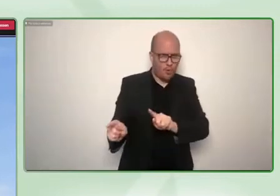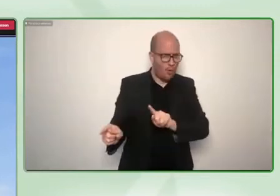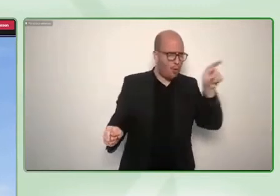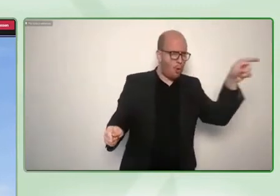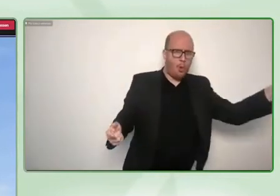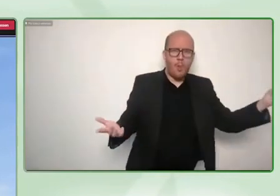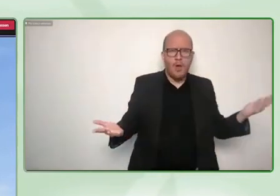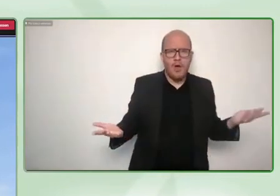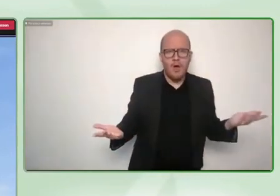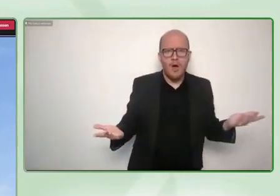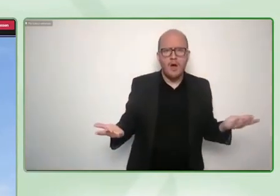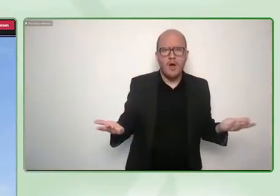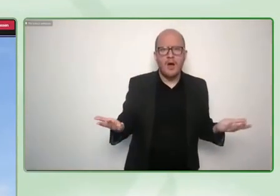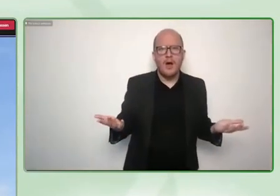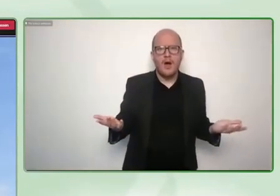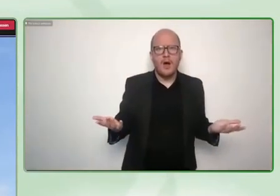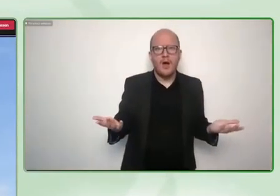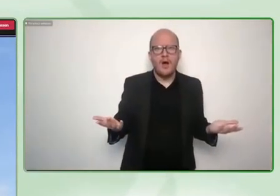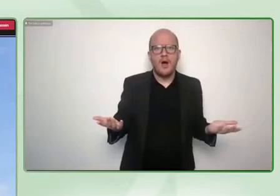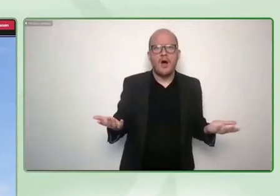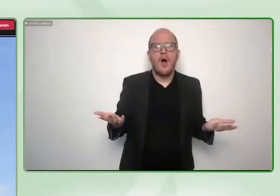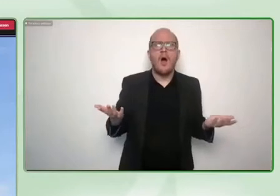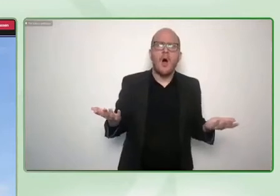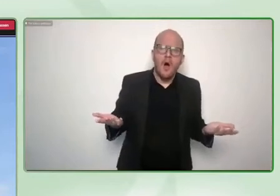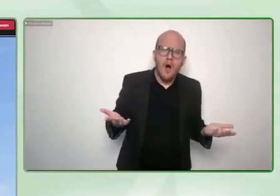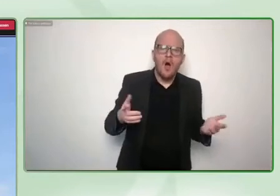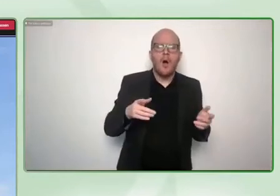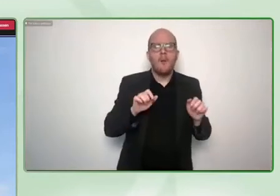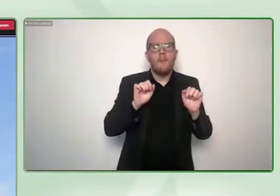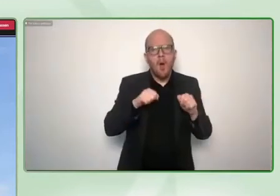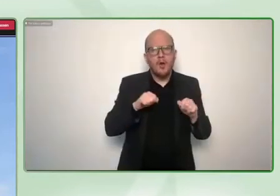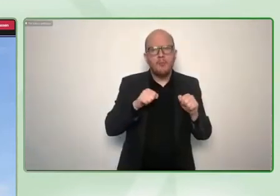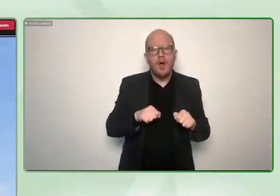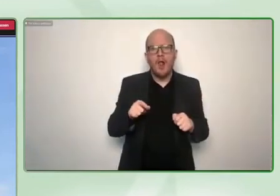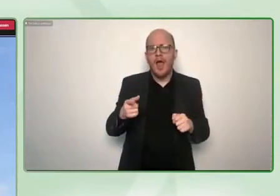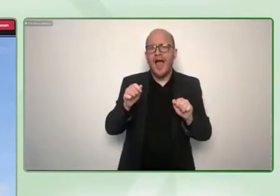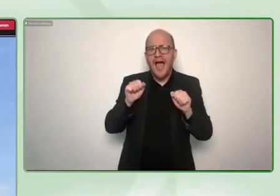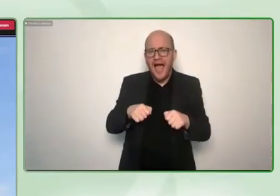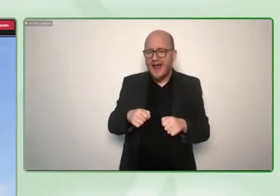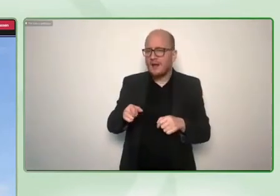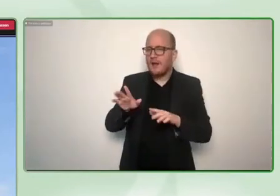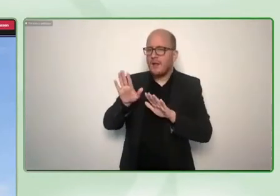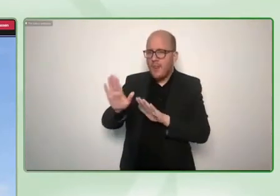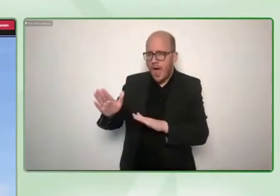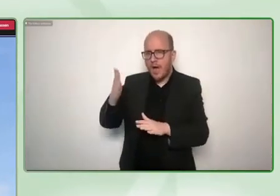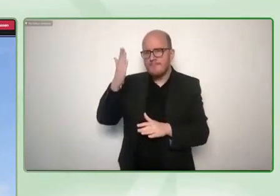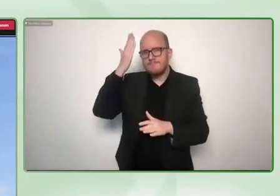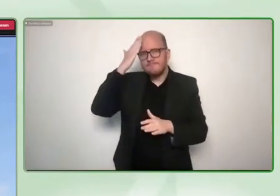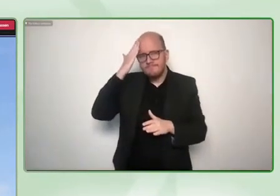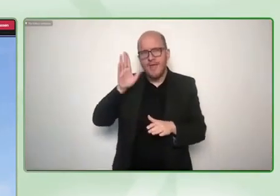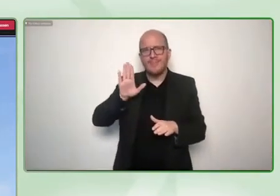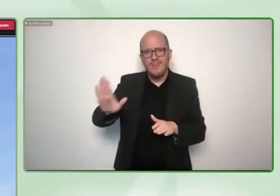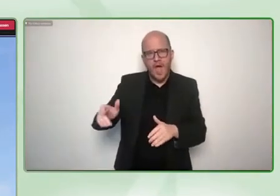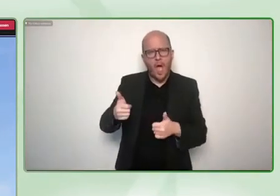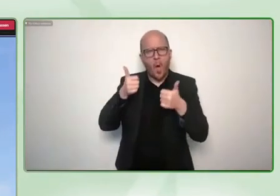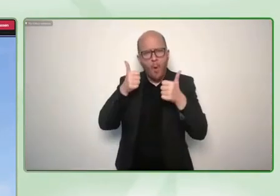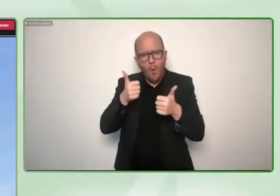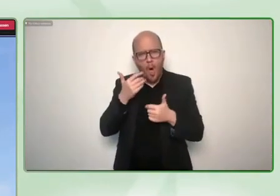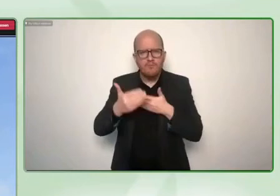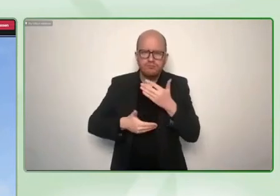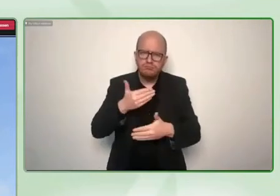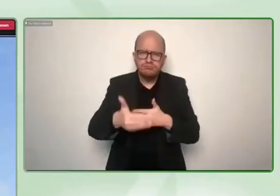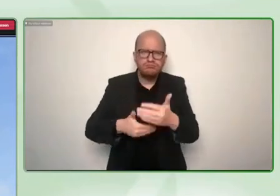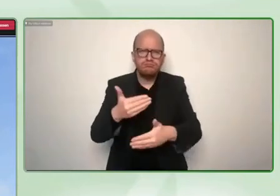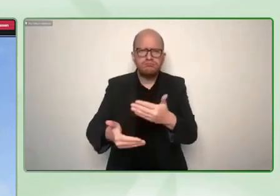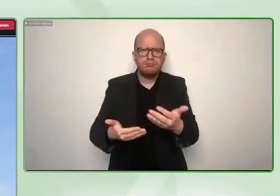that doesn't require them so much so maybe then an open dissemination scaling approach is much more fitting